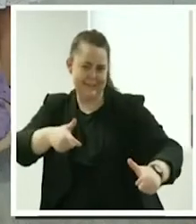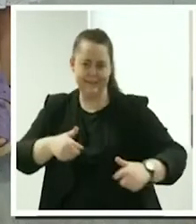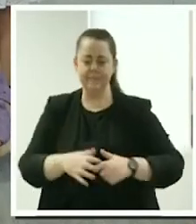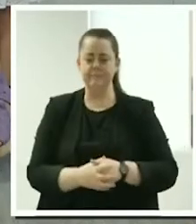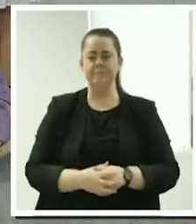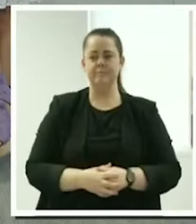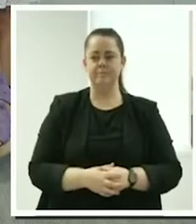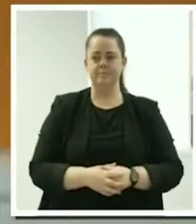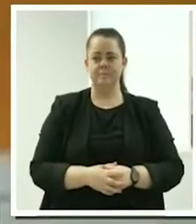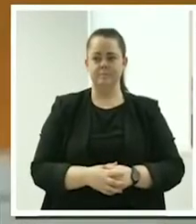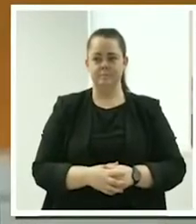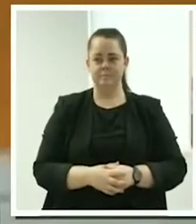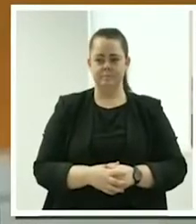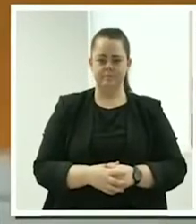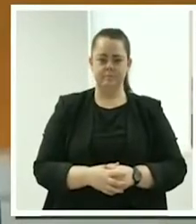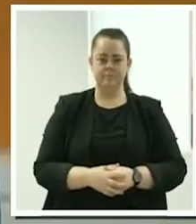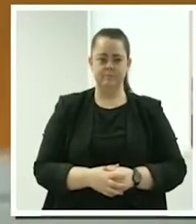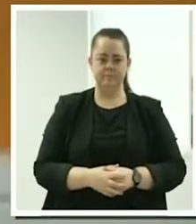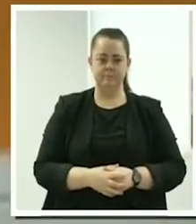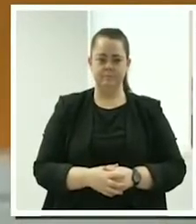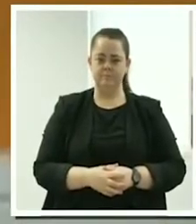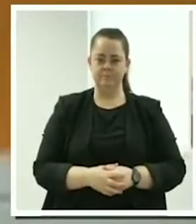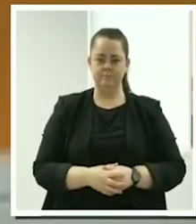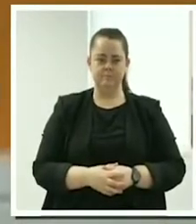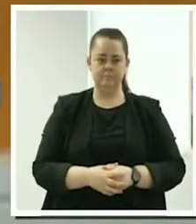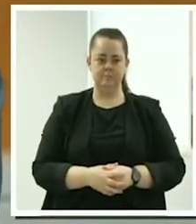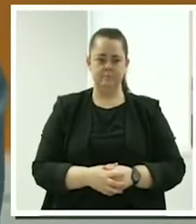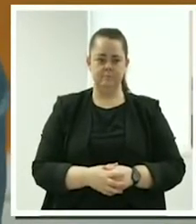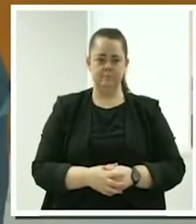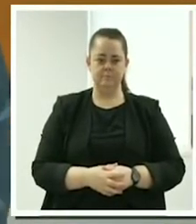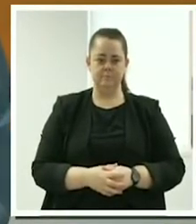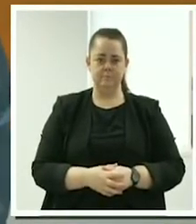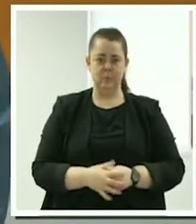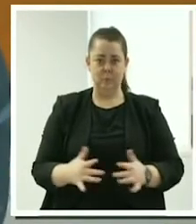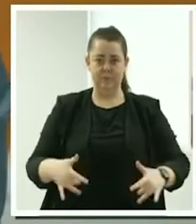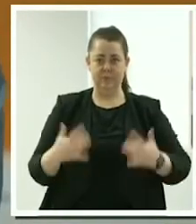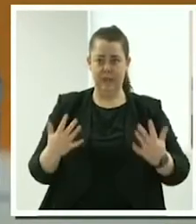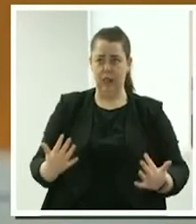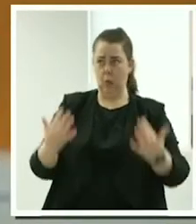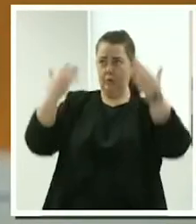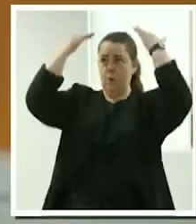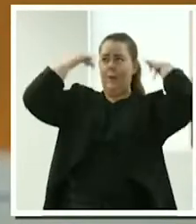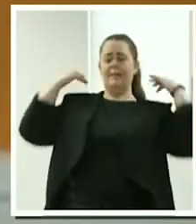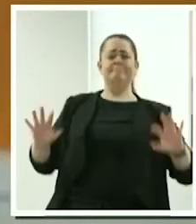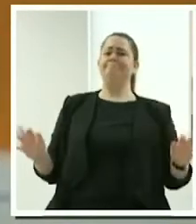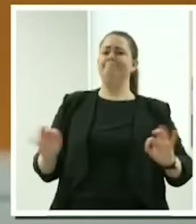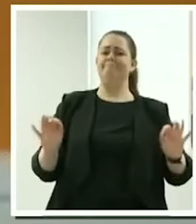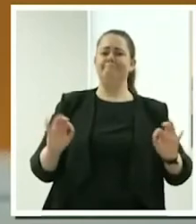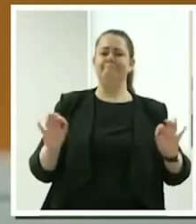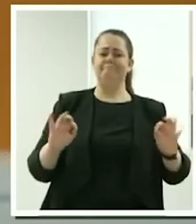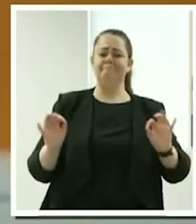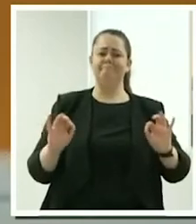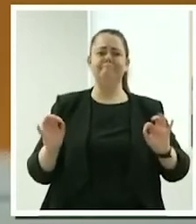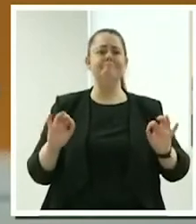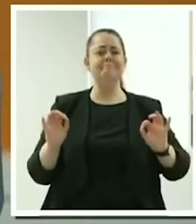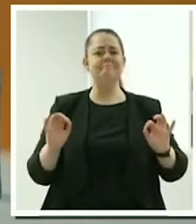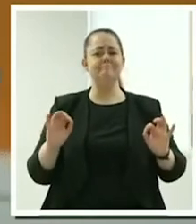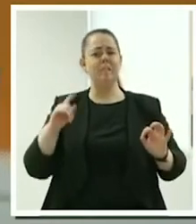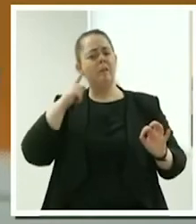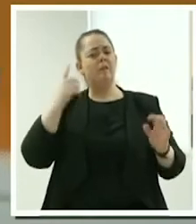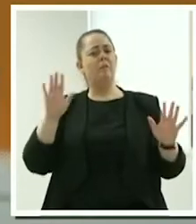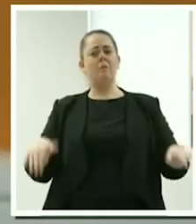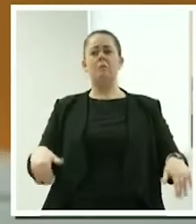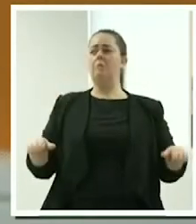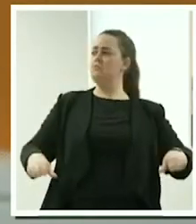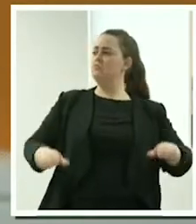in the field. Yeah, don't be overwhelmed. Definitely don't be overwhelmed of,